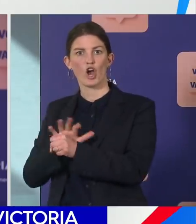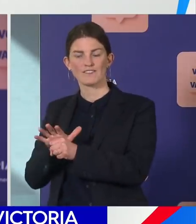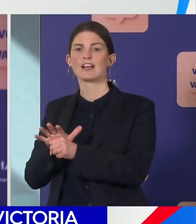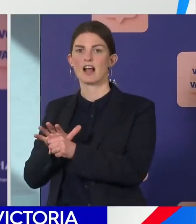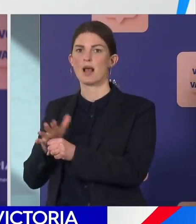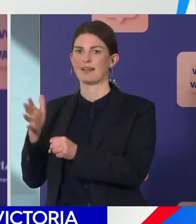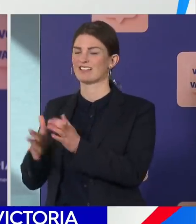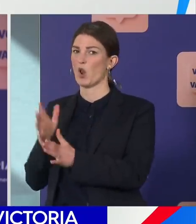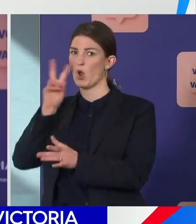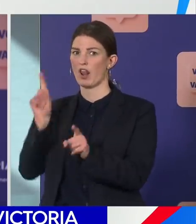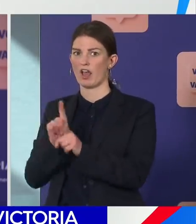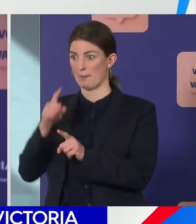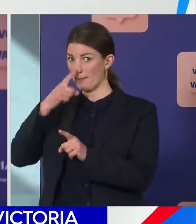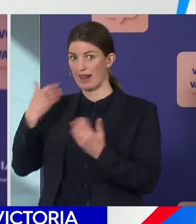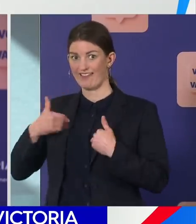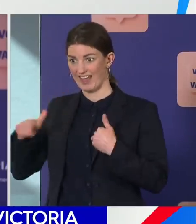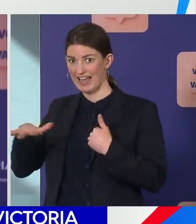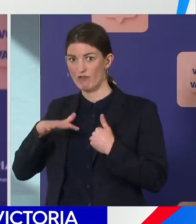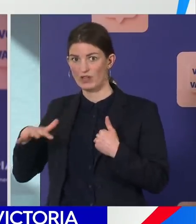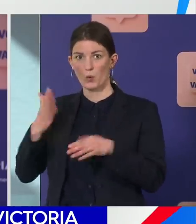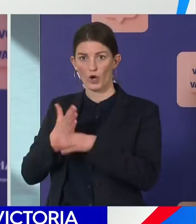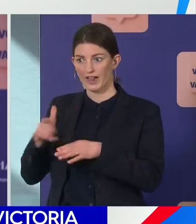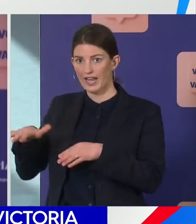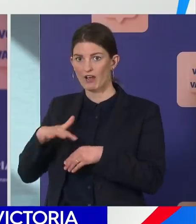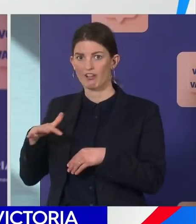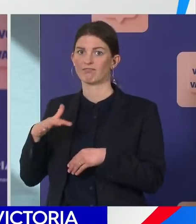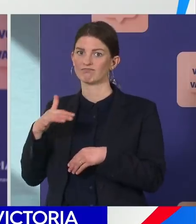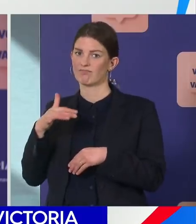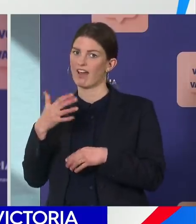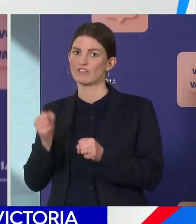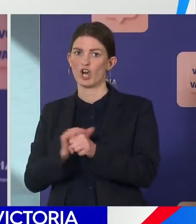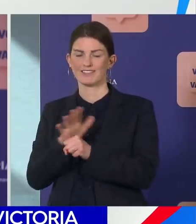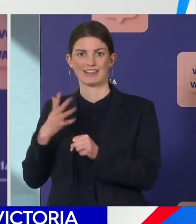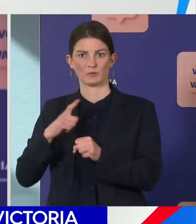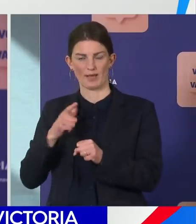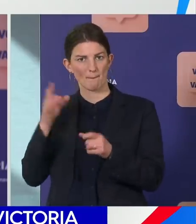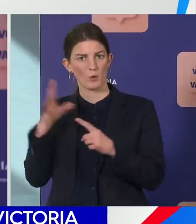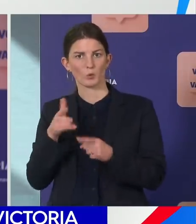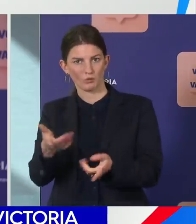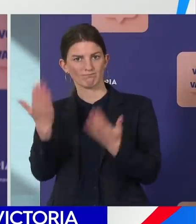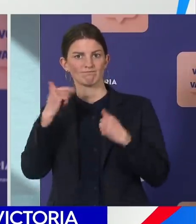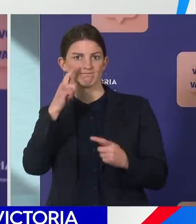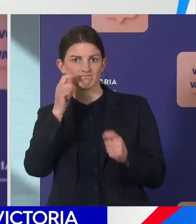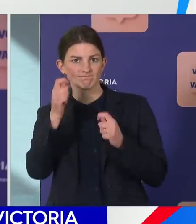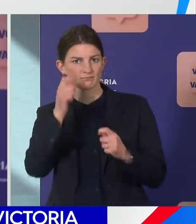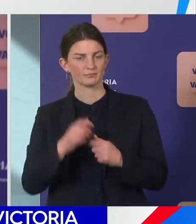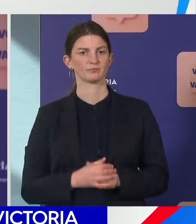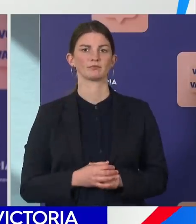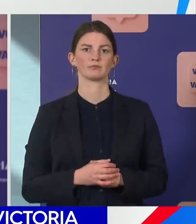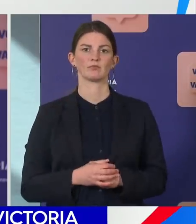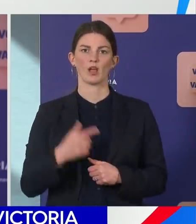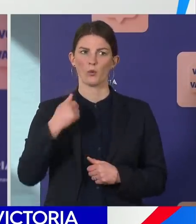locals, we've also seen a substantial increase in the rate of testing in Shepparton and the surrounding communities.